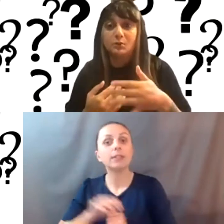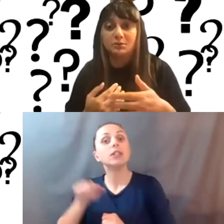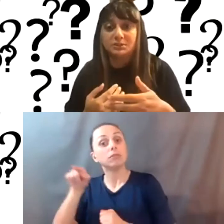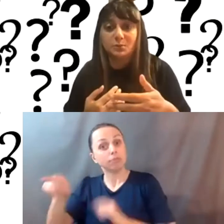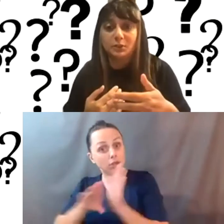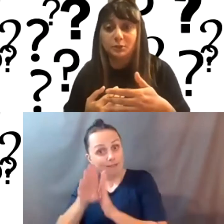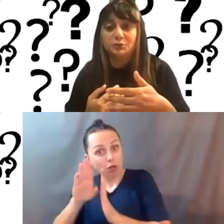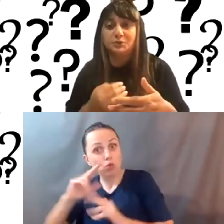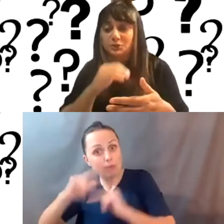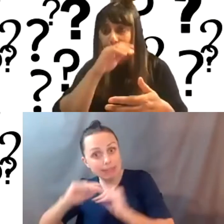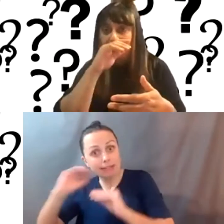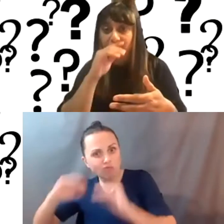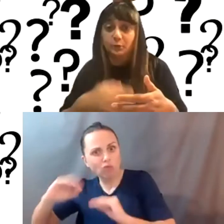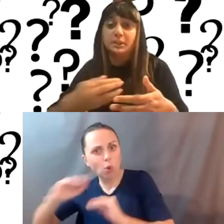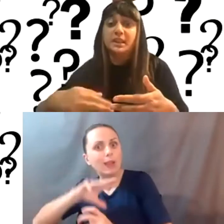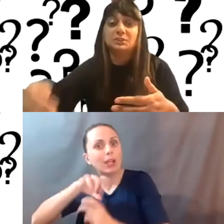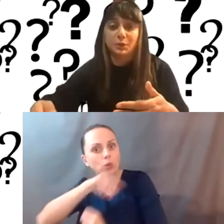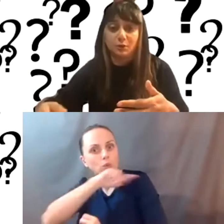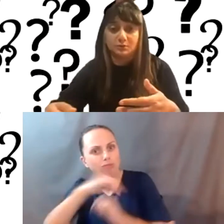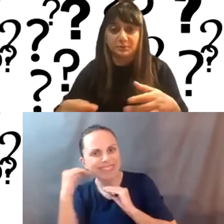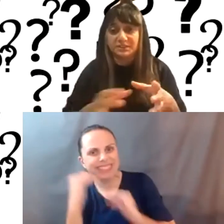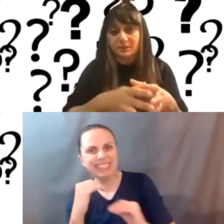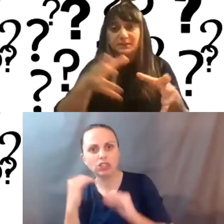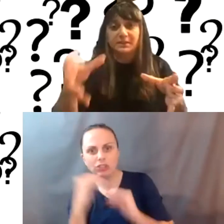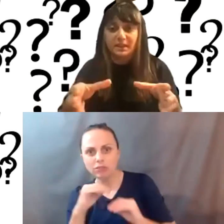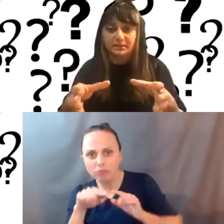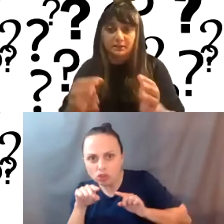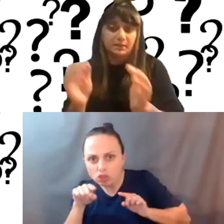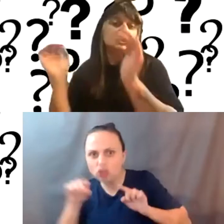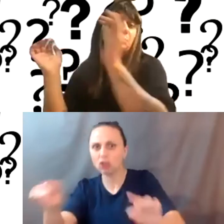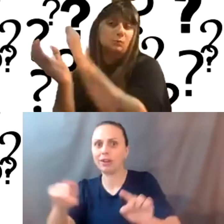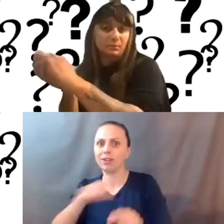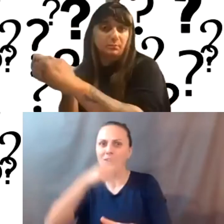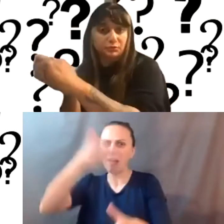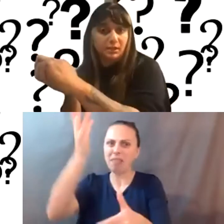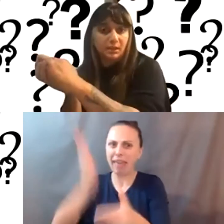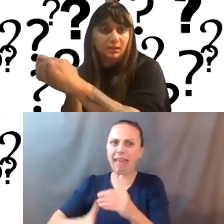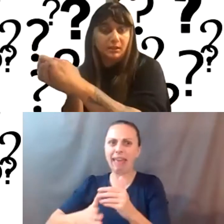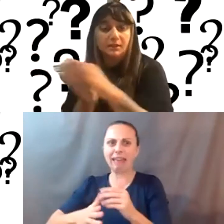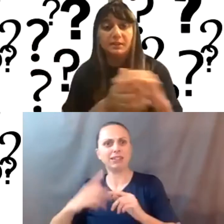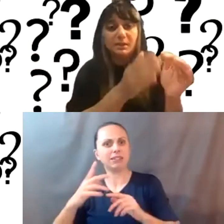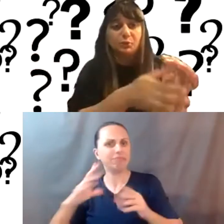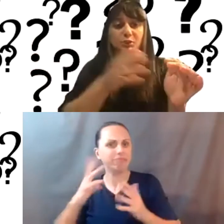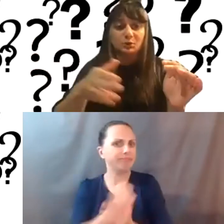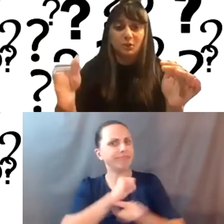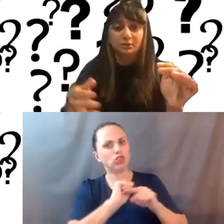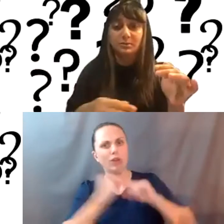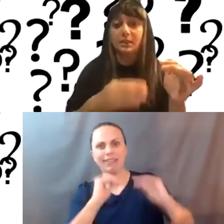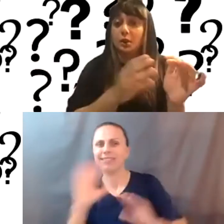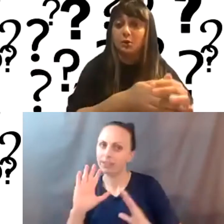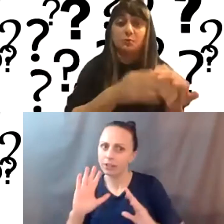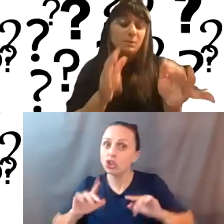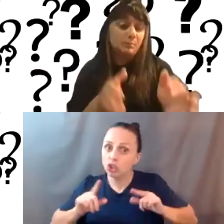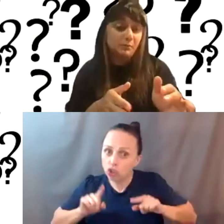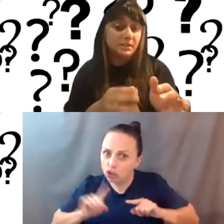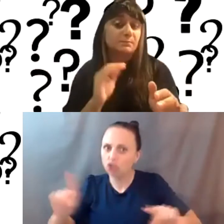they will also include you in the journey of learning as you go. So instead of at the end, them just doing one big training, they might bring you along to be